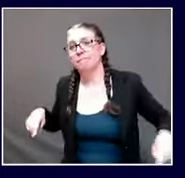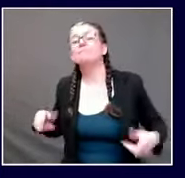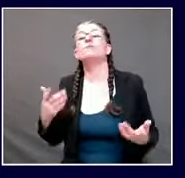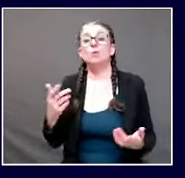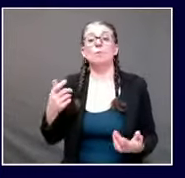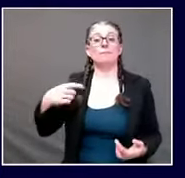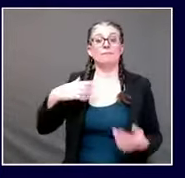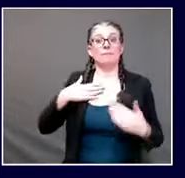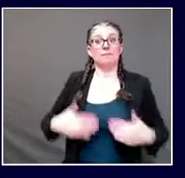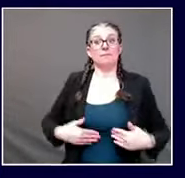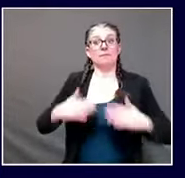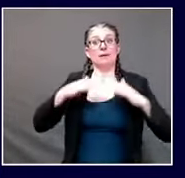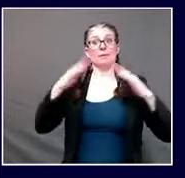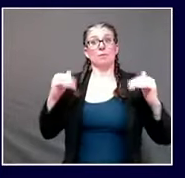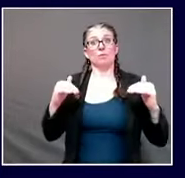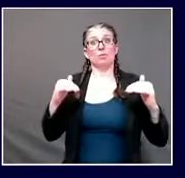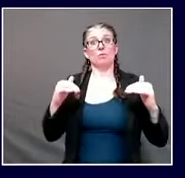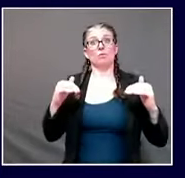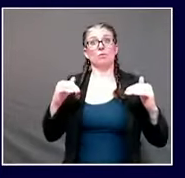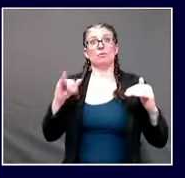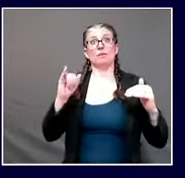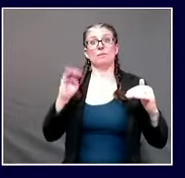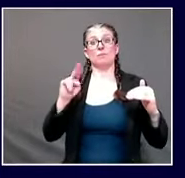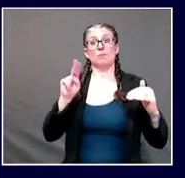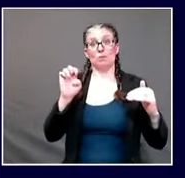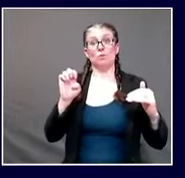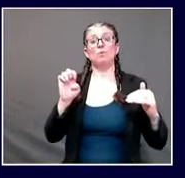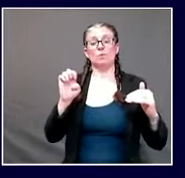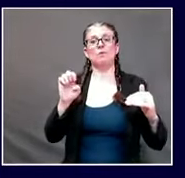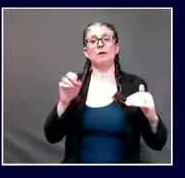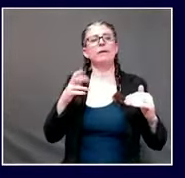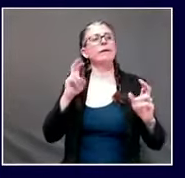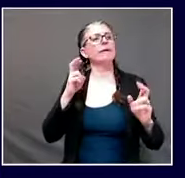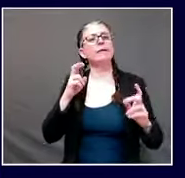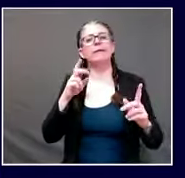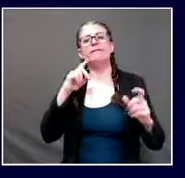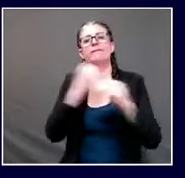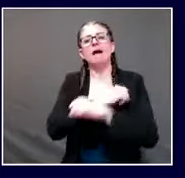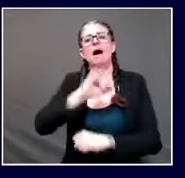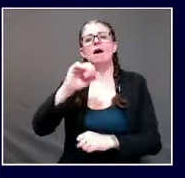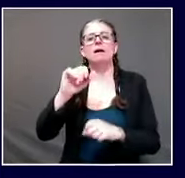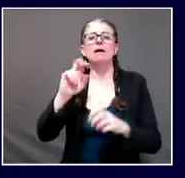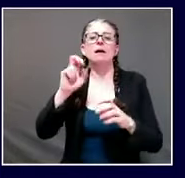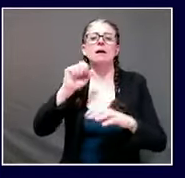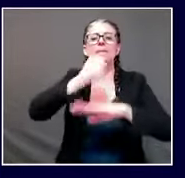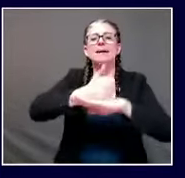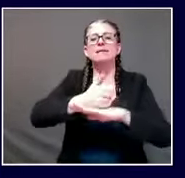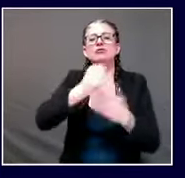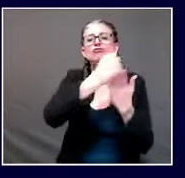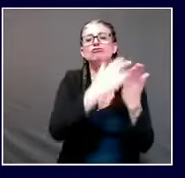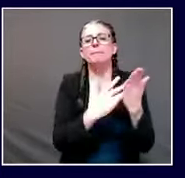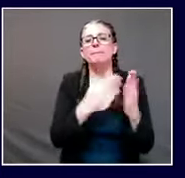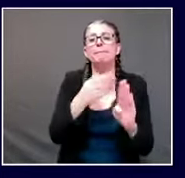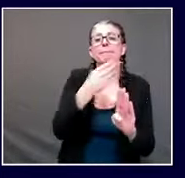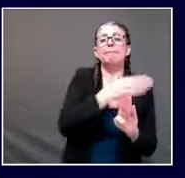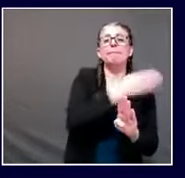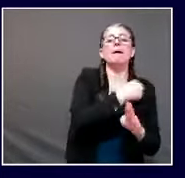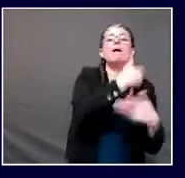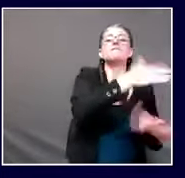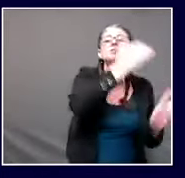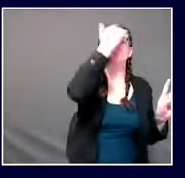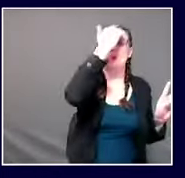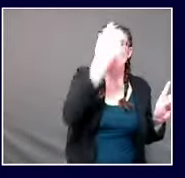not interpret that study to suggest that because antibodies antibody levels and healthcare workers fell